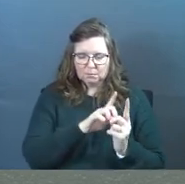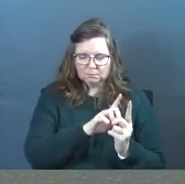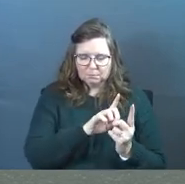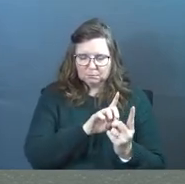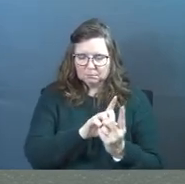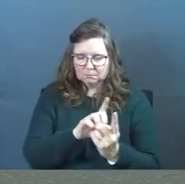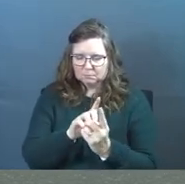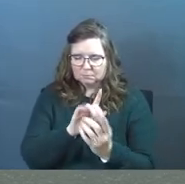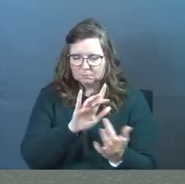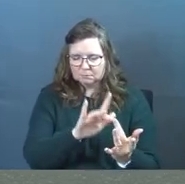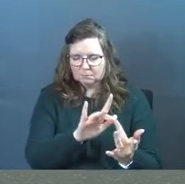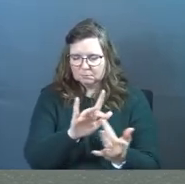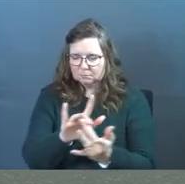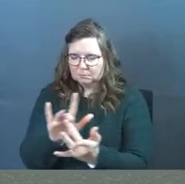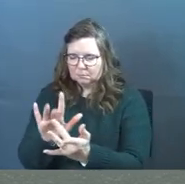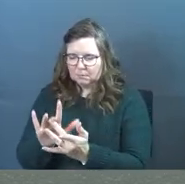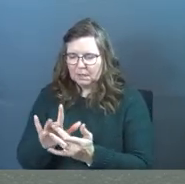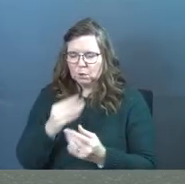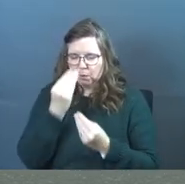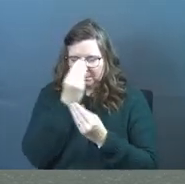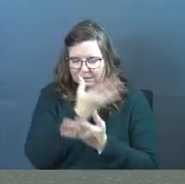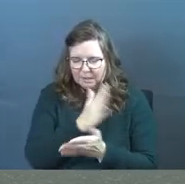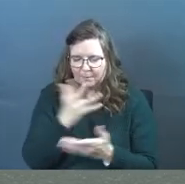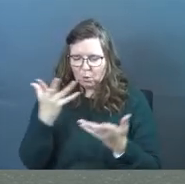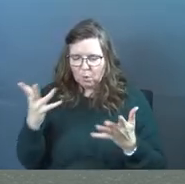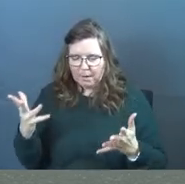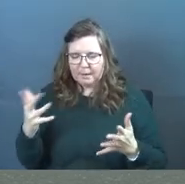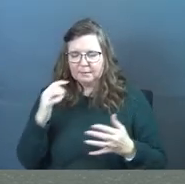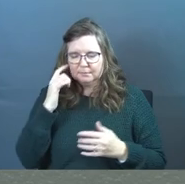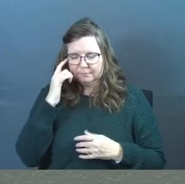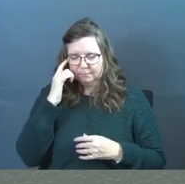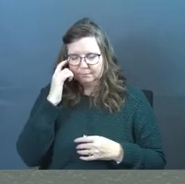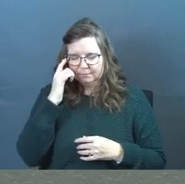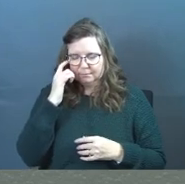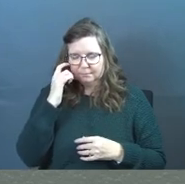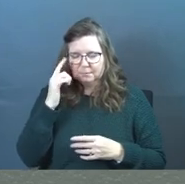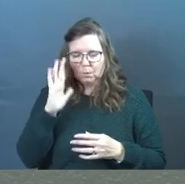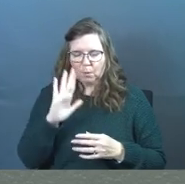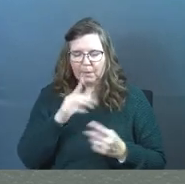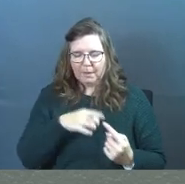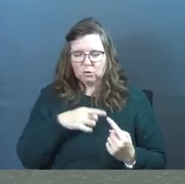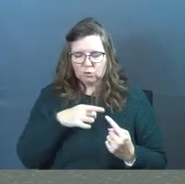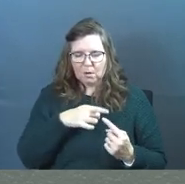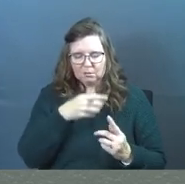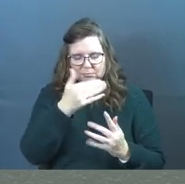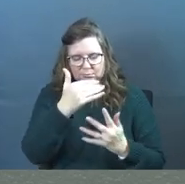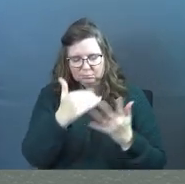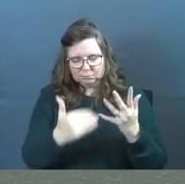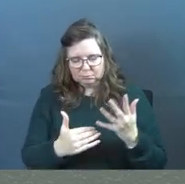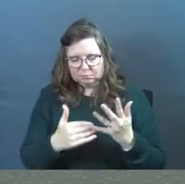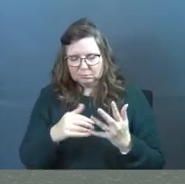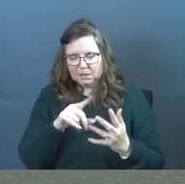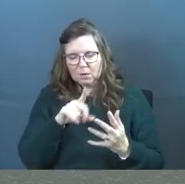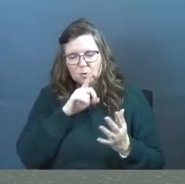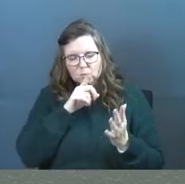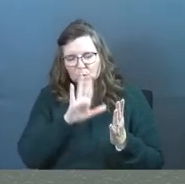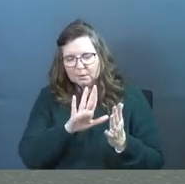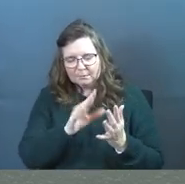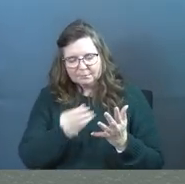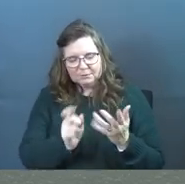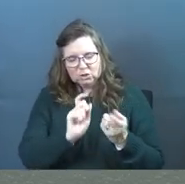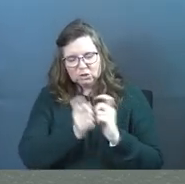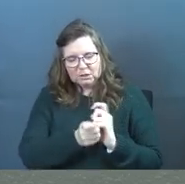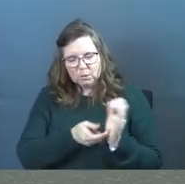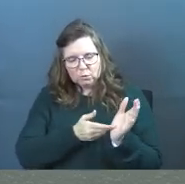soul all around this room. You've been telling them already what their struggles are and what truth they need to know.